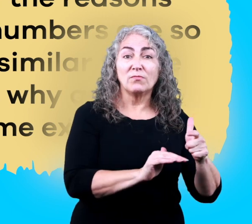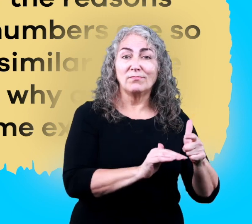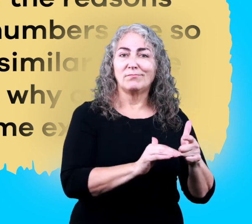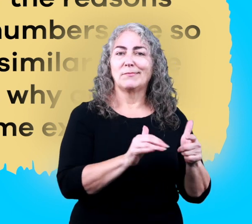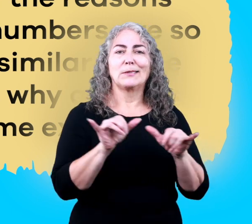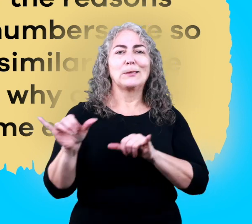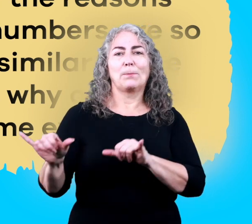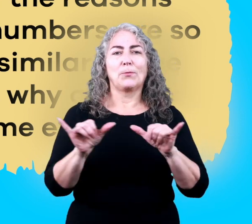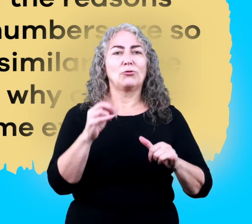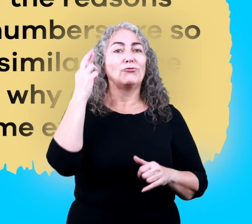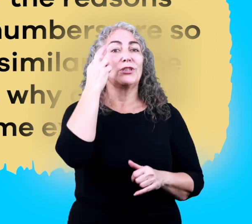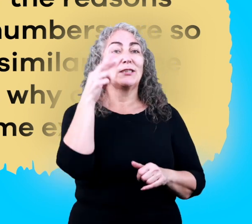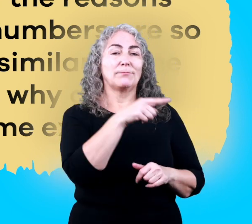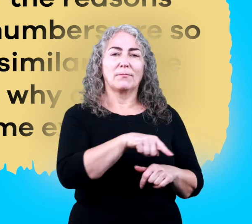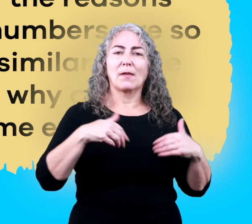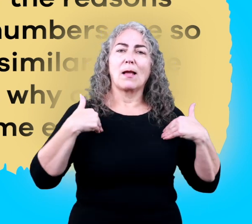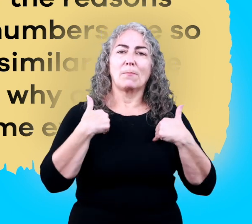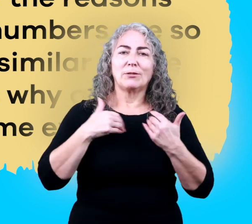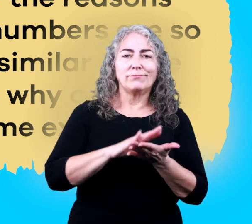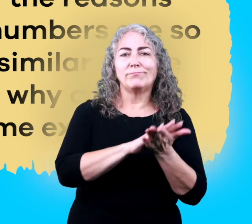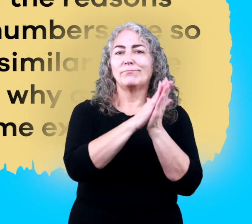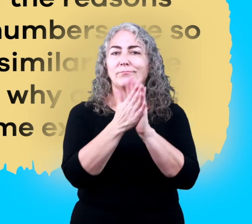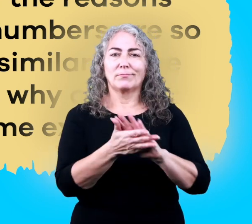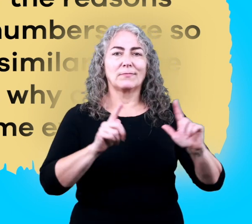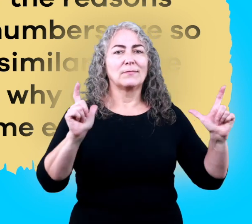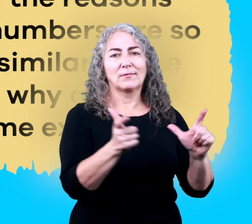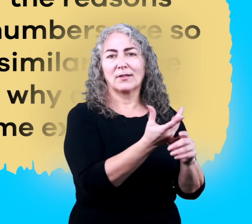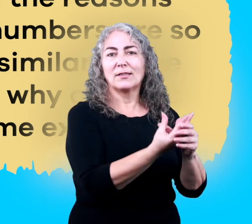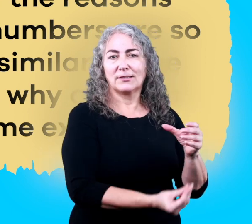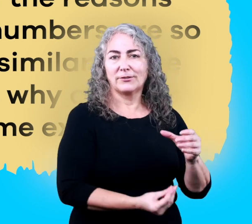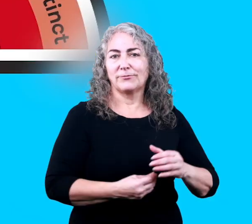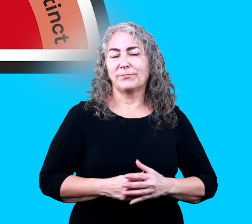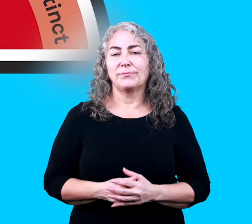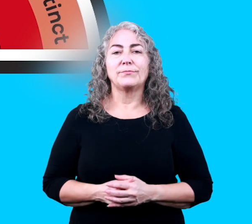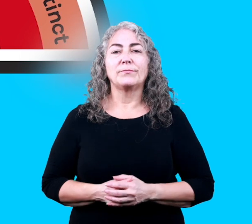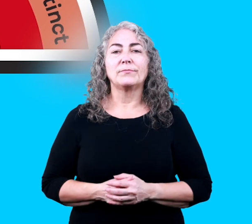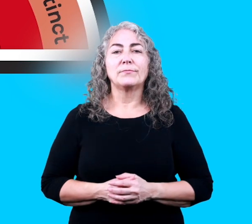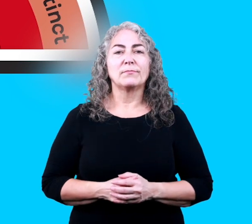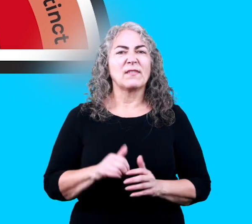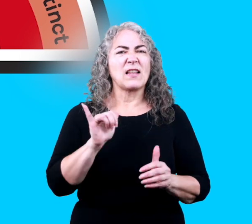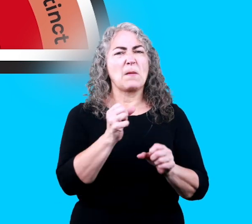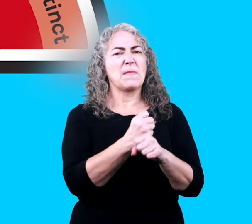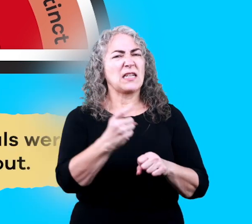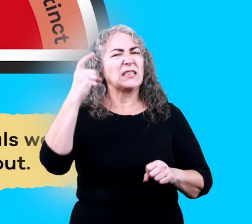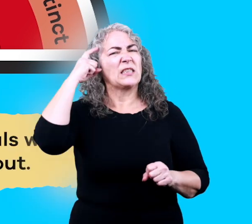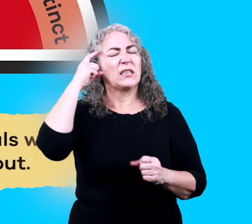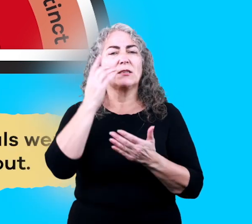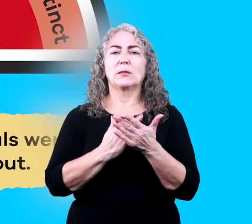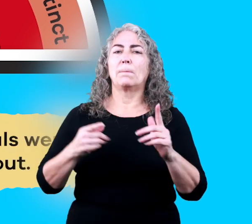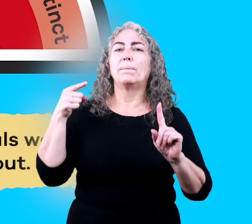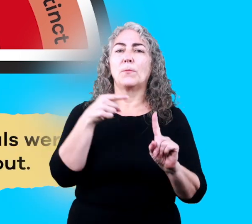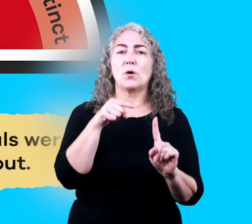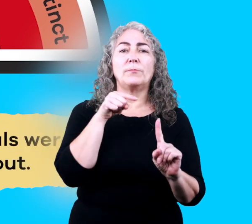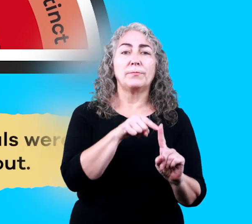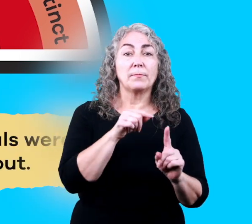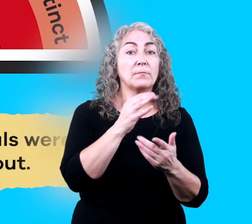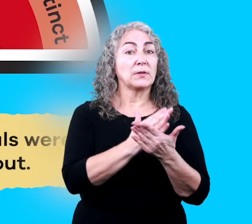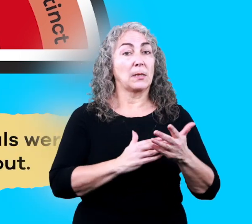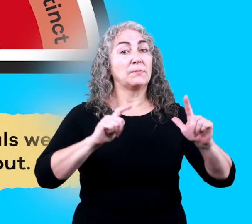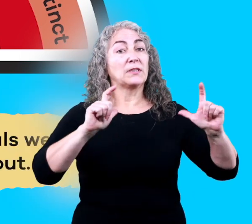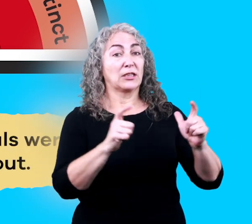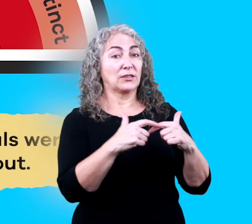so low are similar to the the reasons why animals become extinct which makes sense because at some point